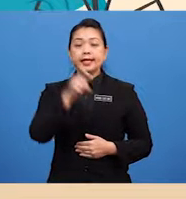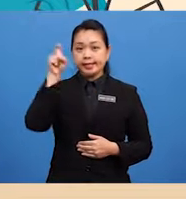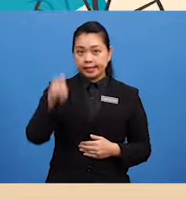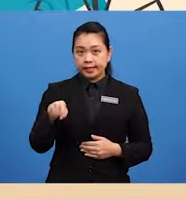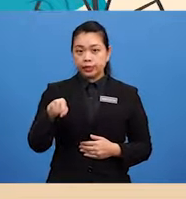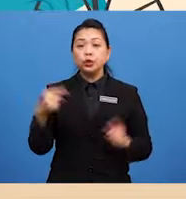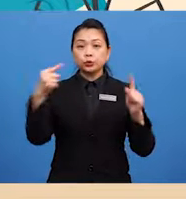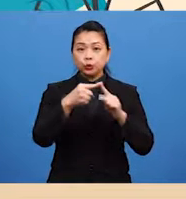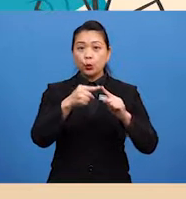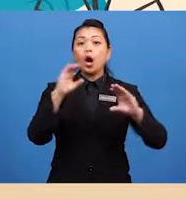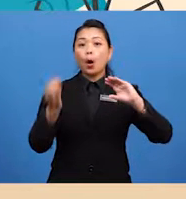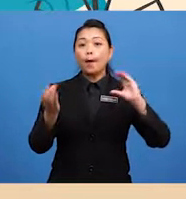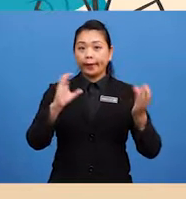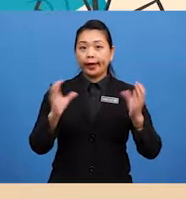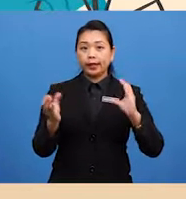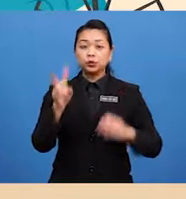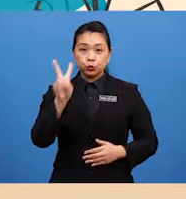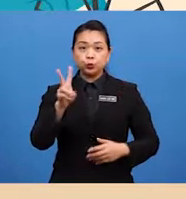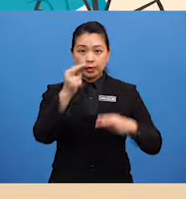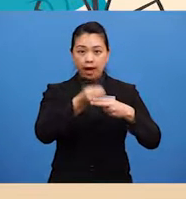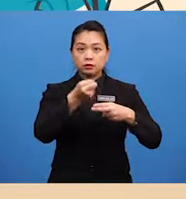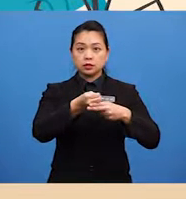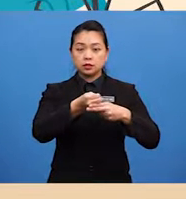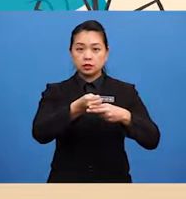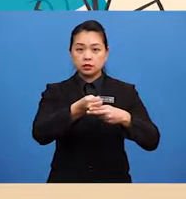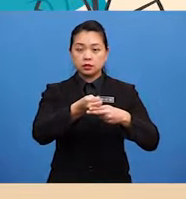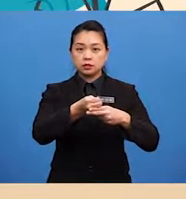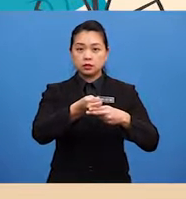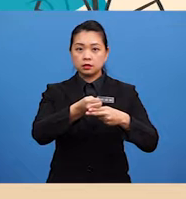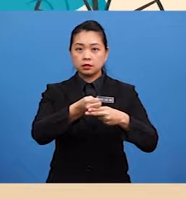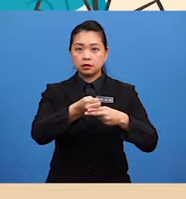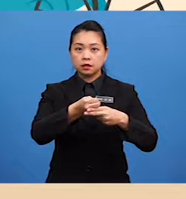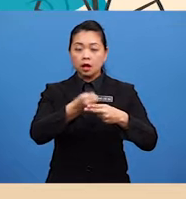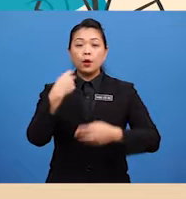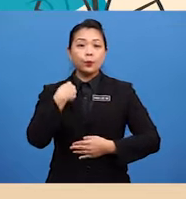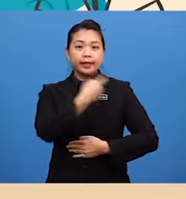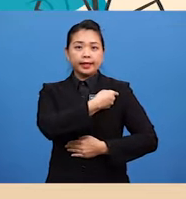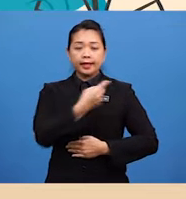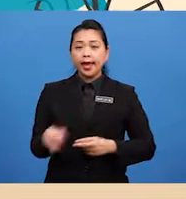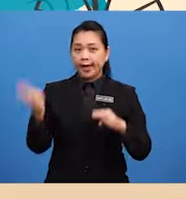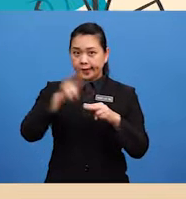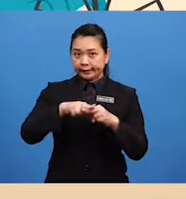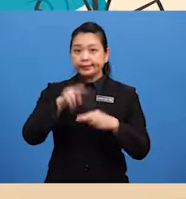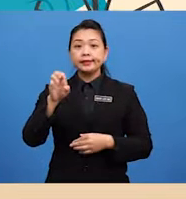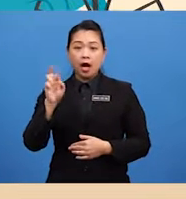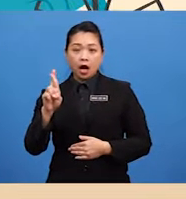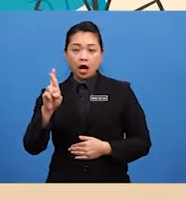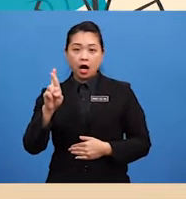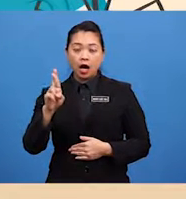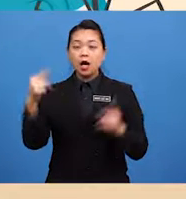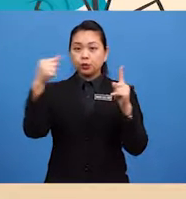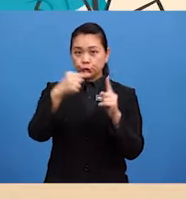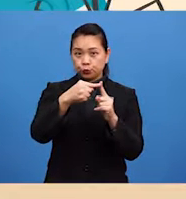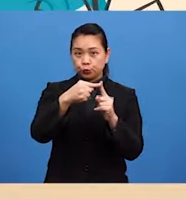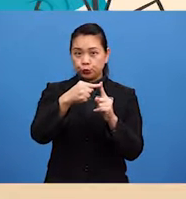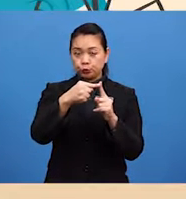To compare two nouns We add er to